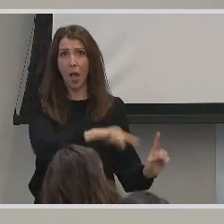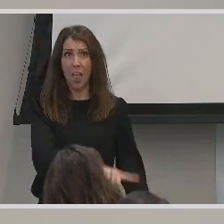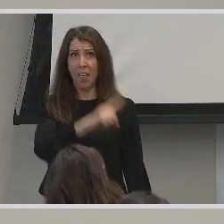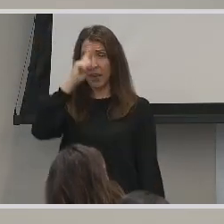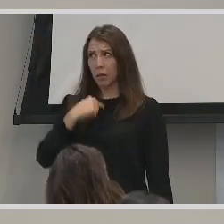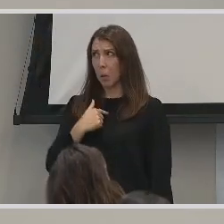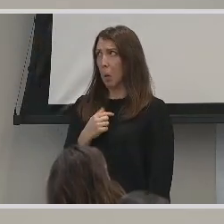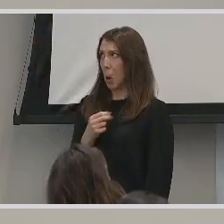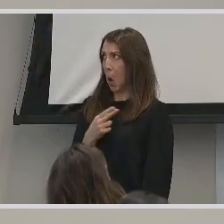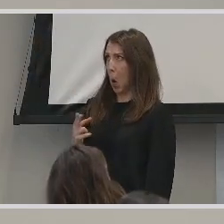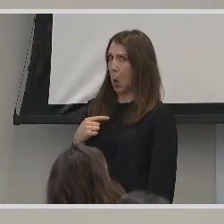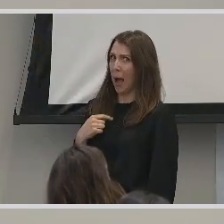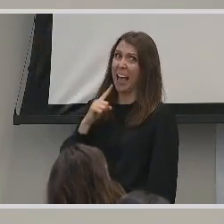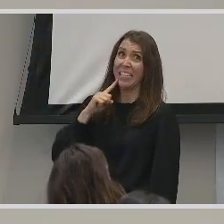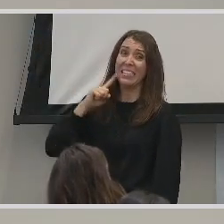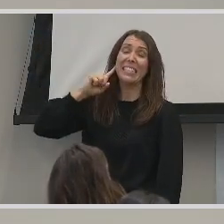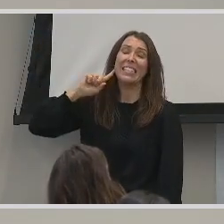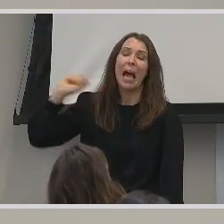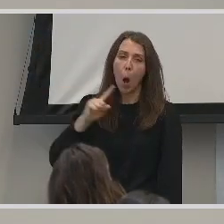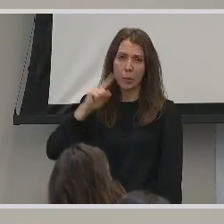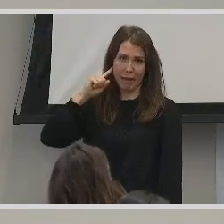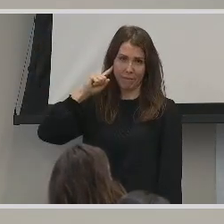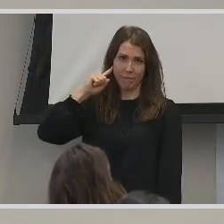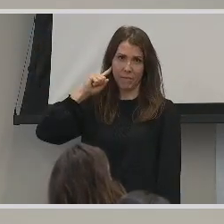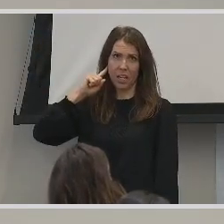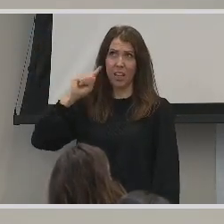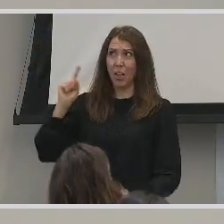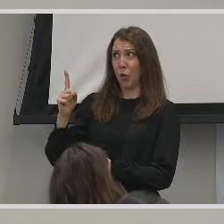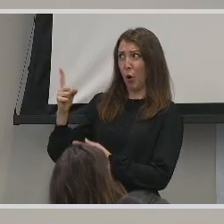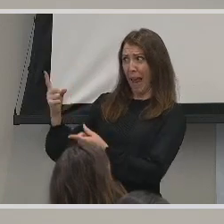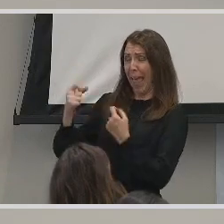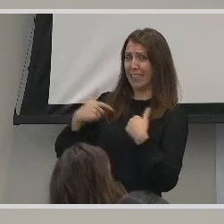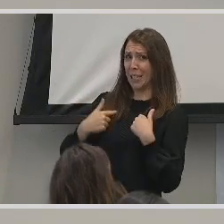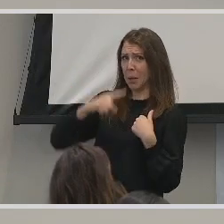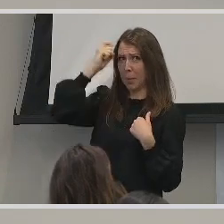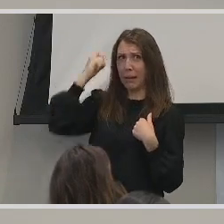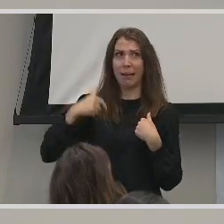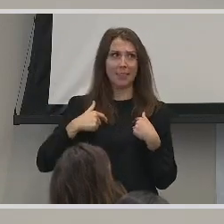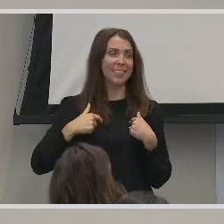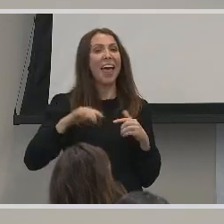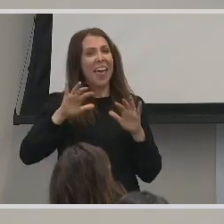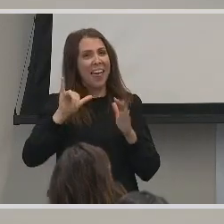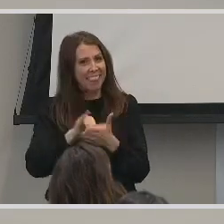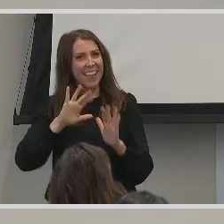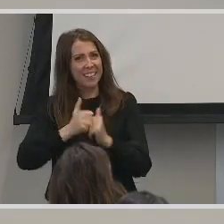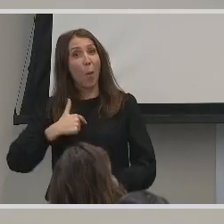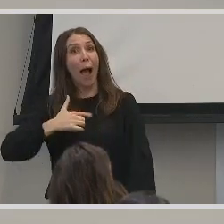oh, wow, I sound deaf. They're asking me this question. Because that's how I feel sometimes.